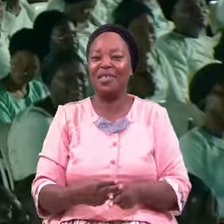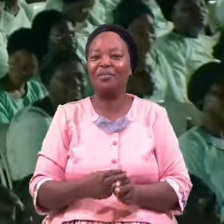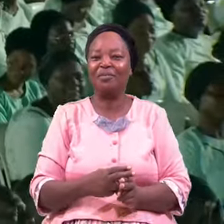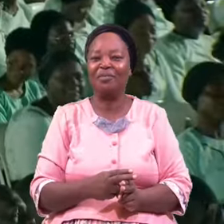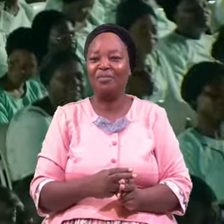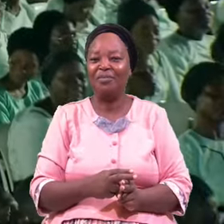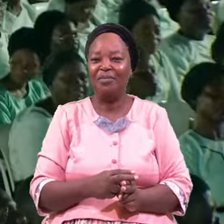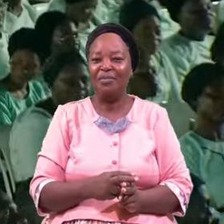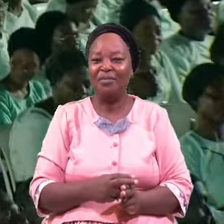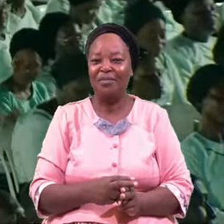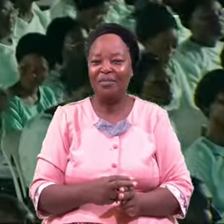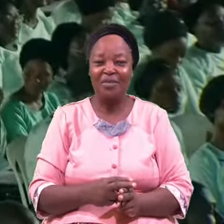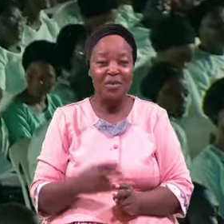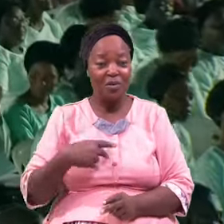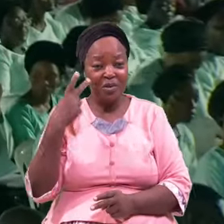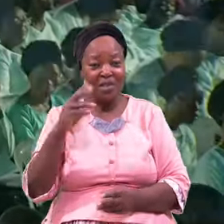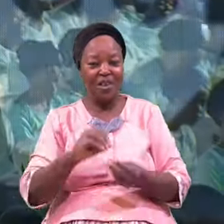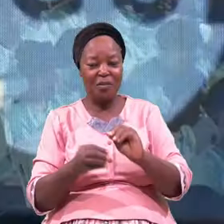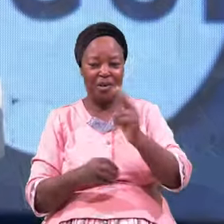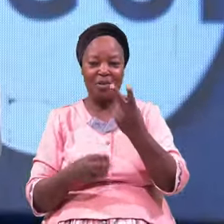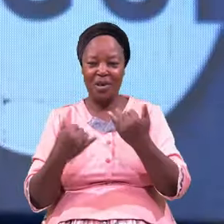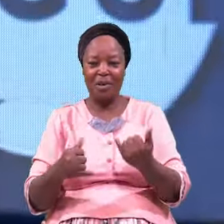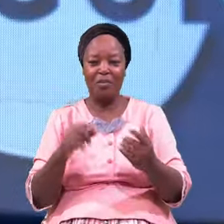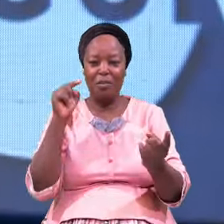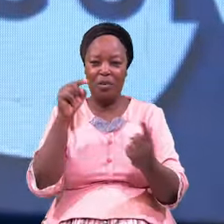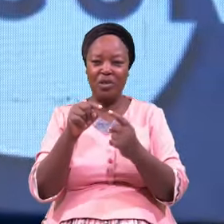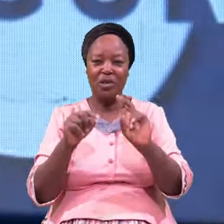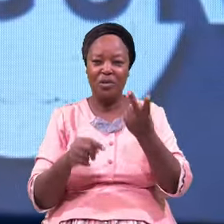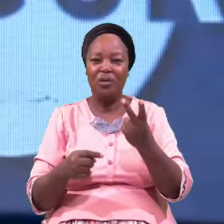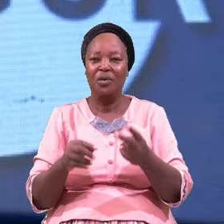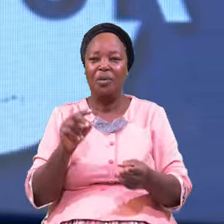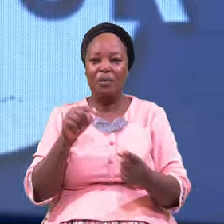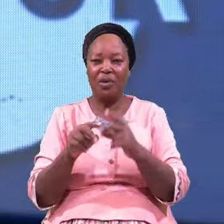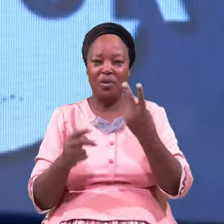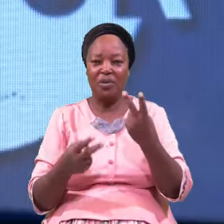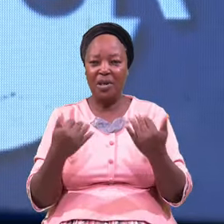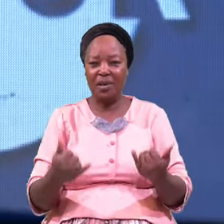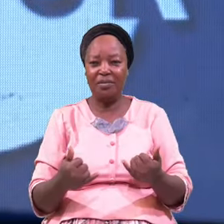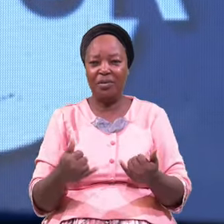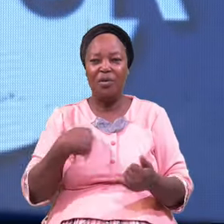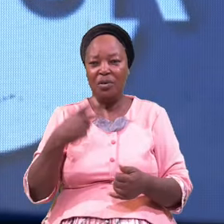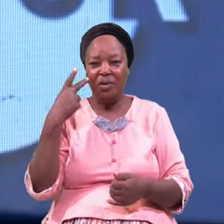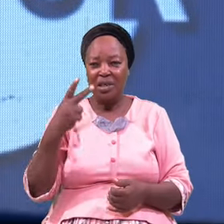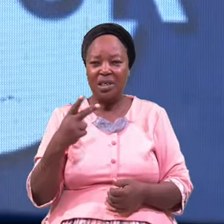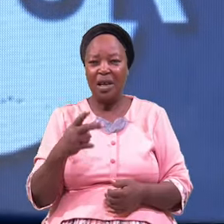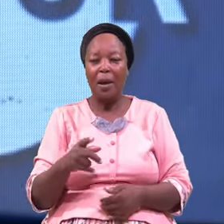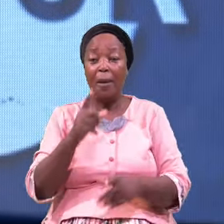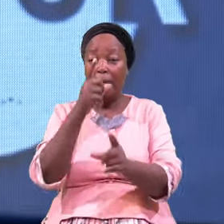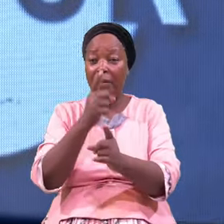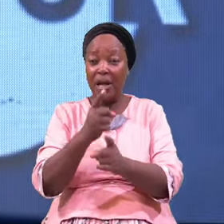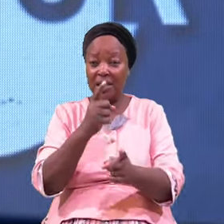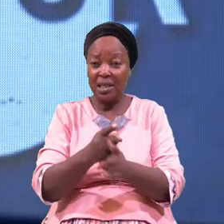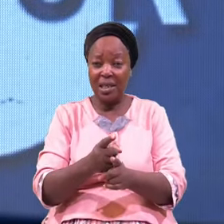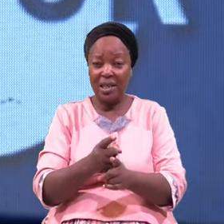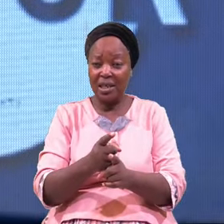We're Looking At Number Two In Number Two We're Looking At Practical In